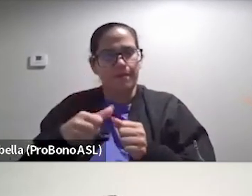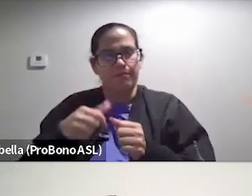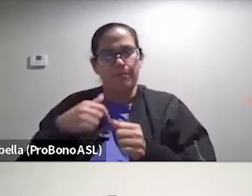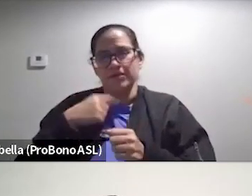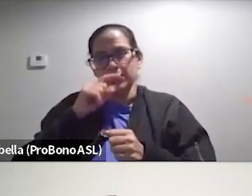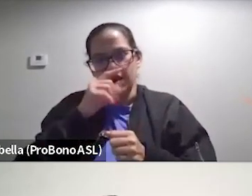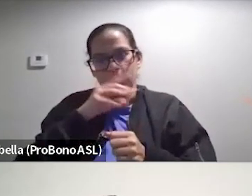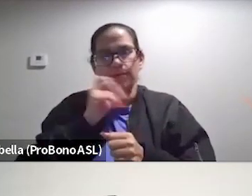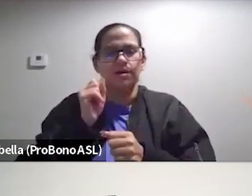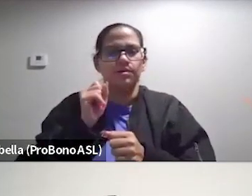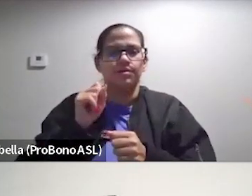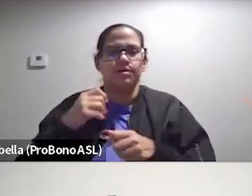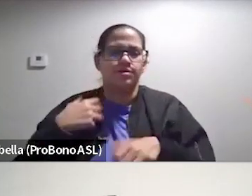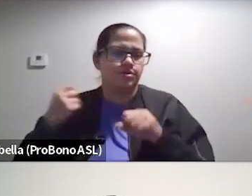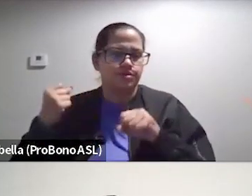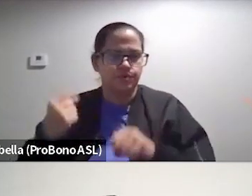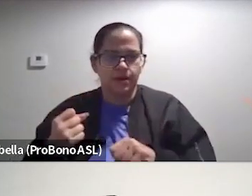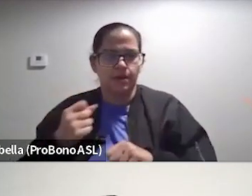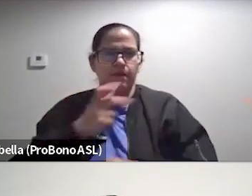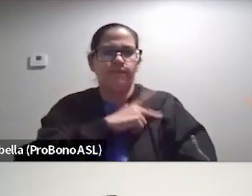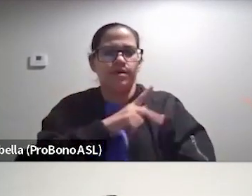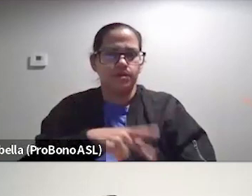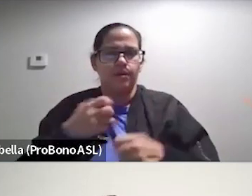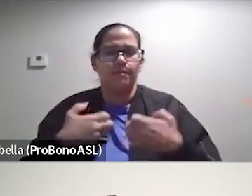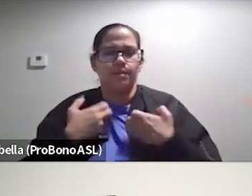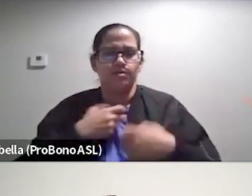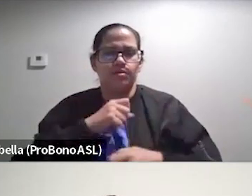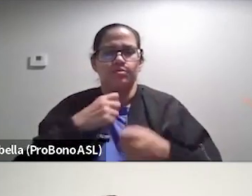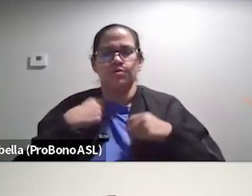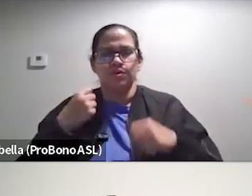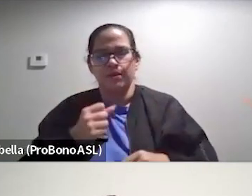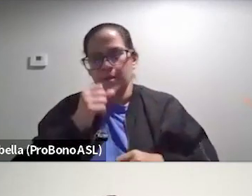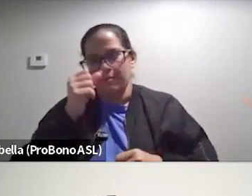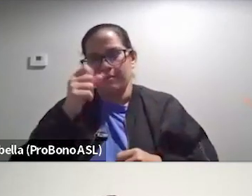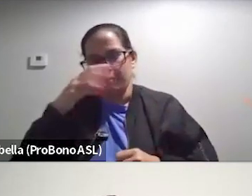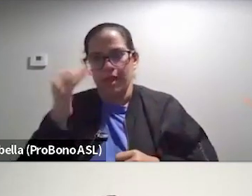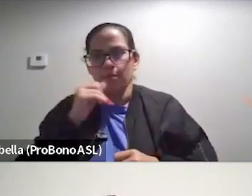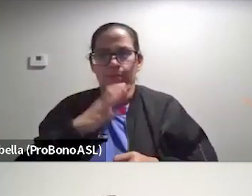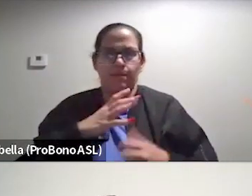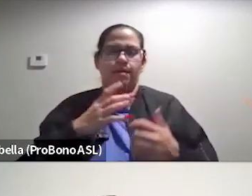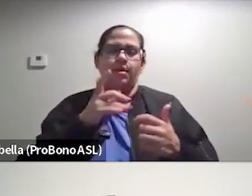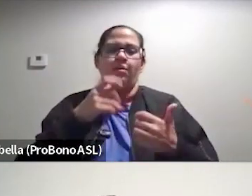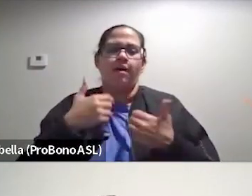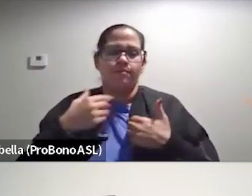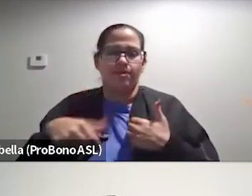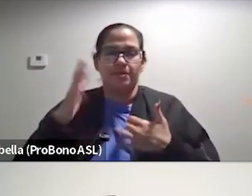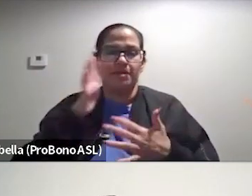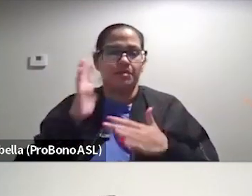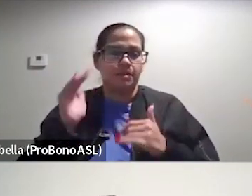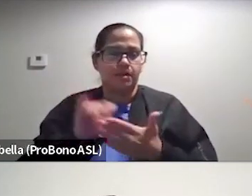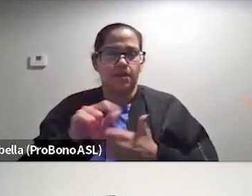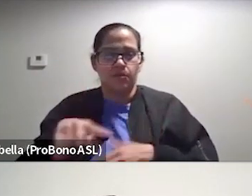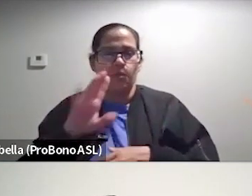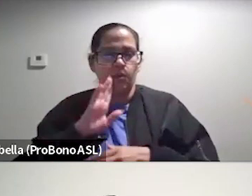was the strength, both the physical and emotional strength of the black women around me and this expectation that you would